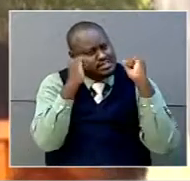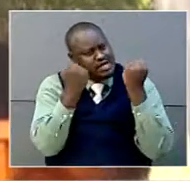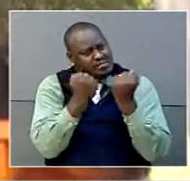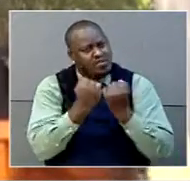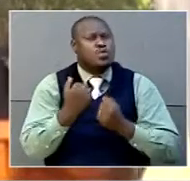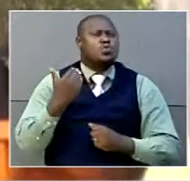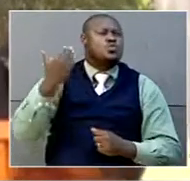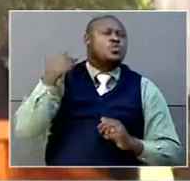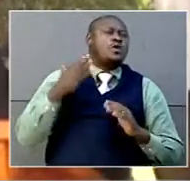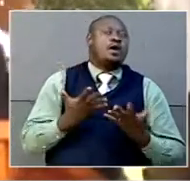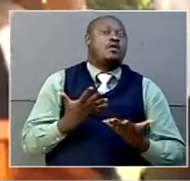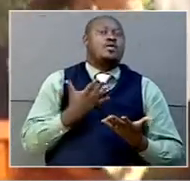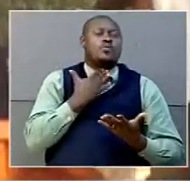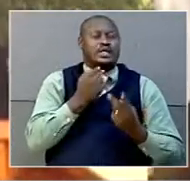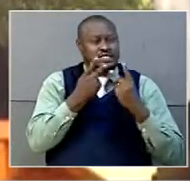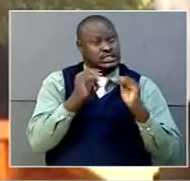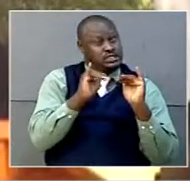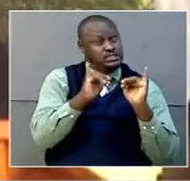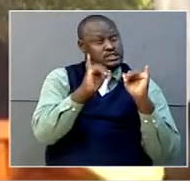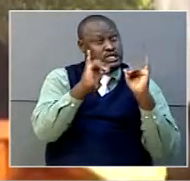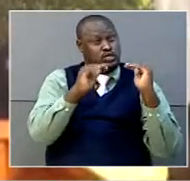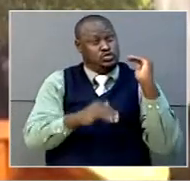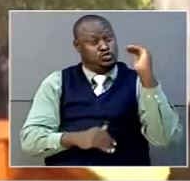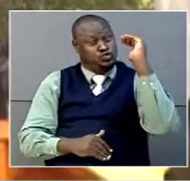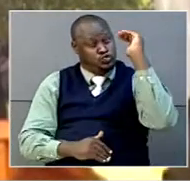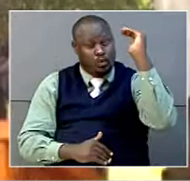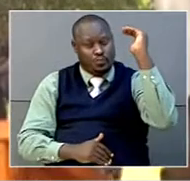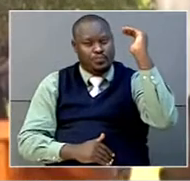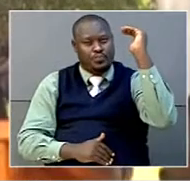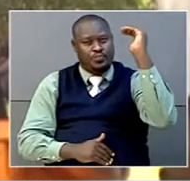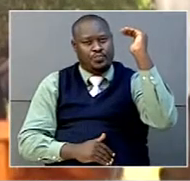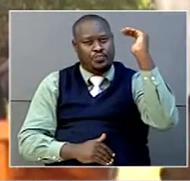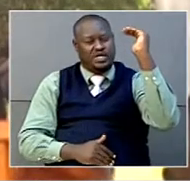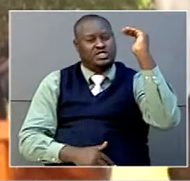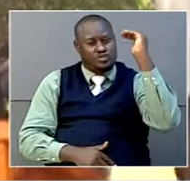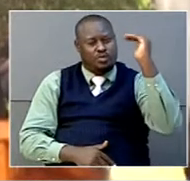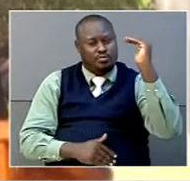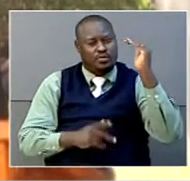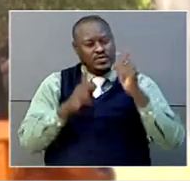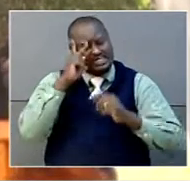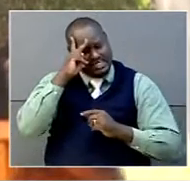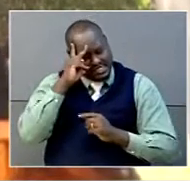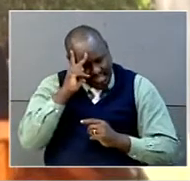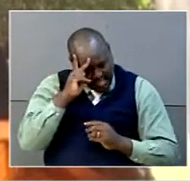was in the past, remains the epicenter of skills in education.